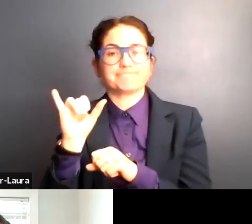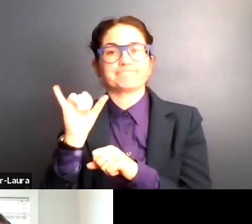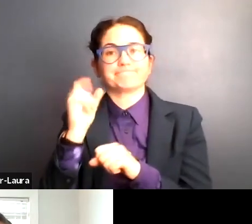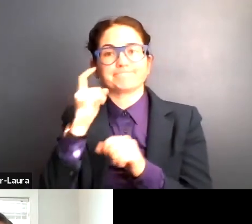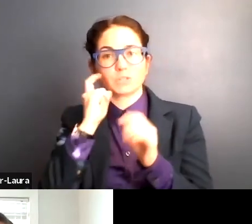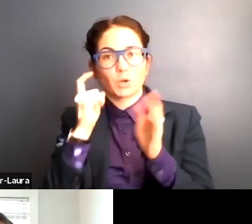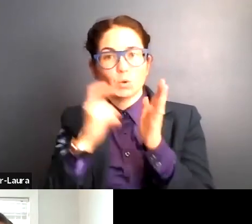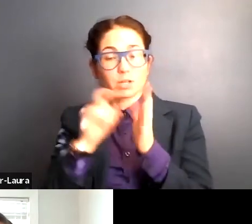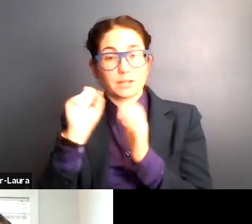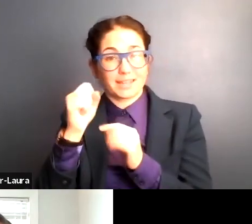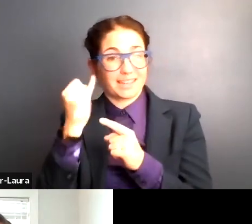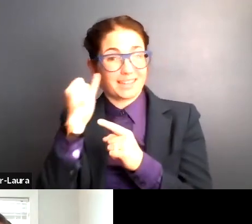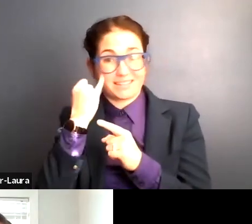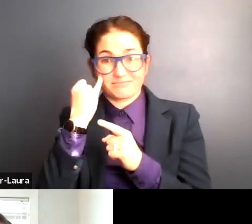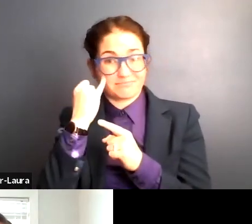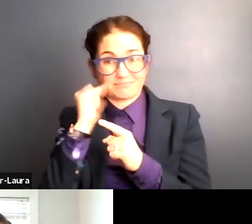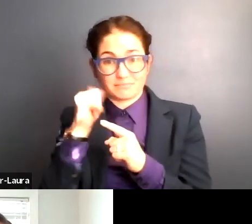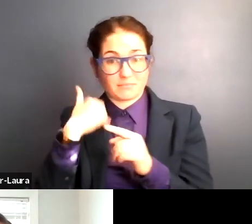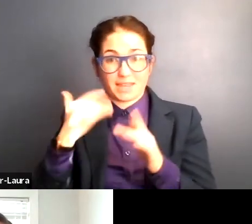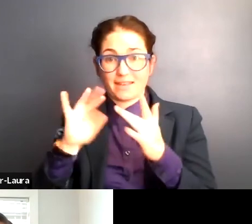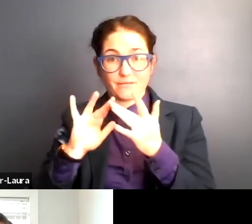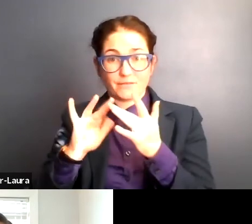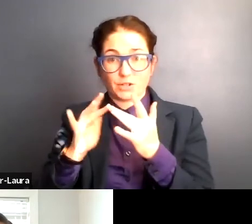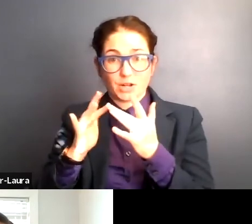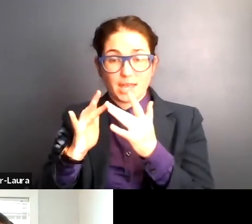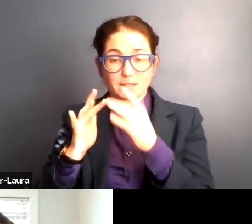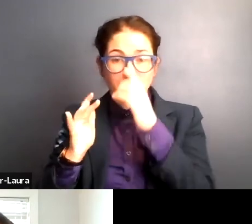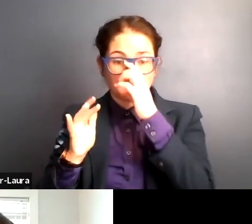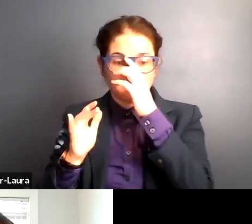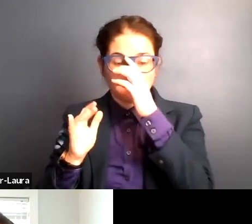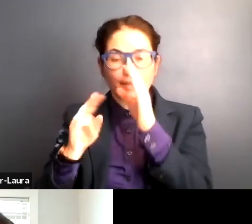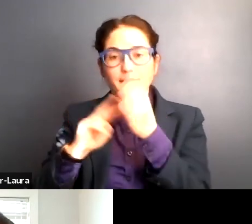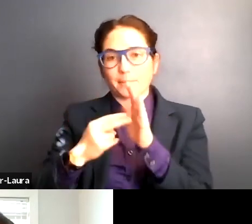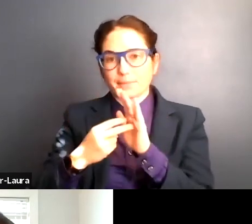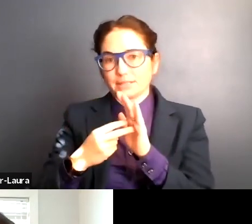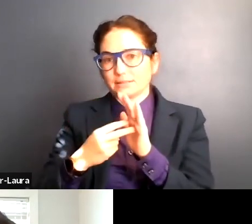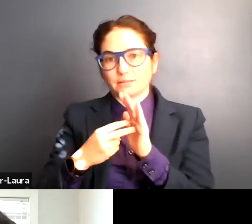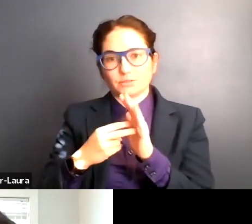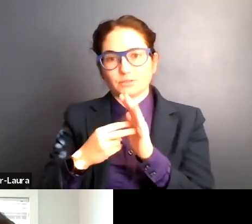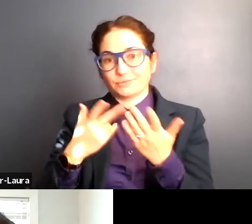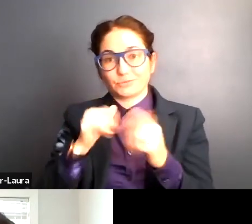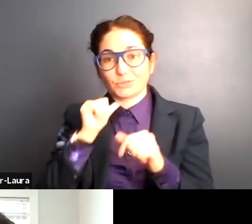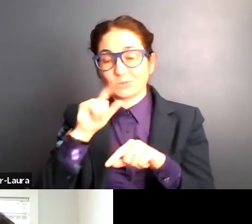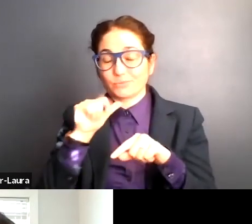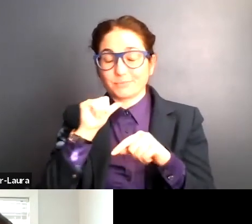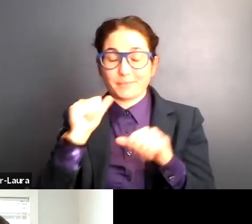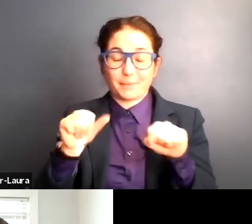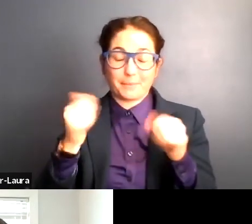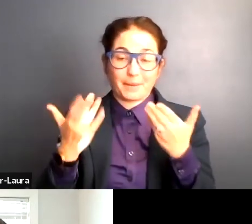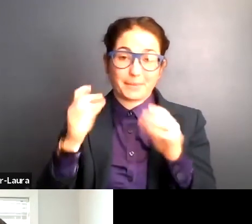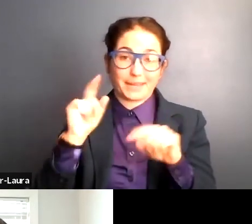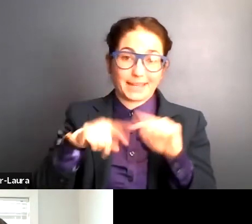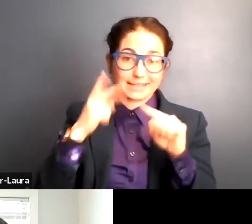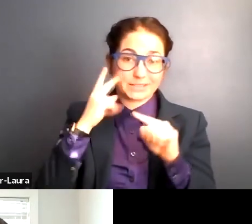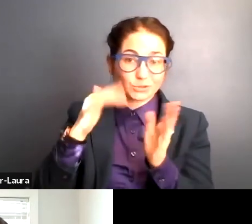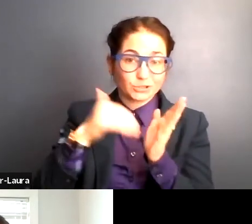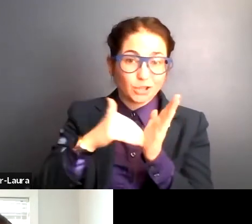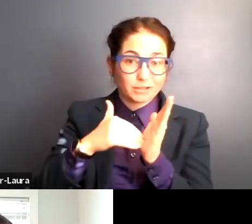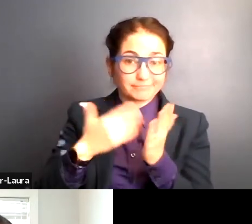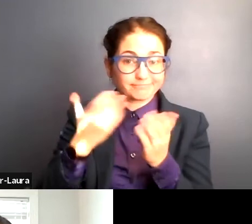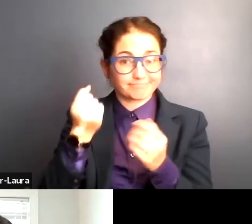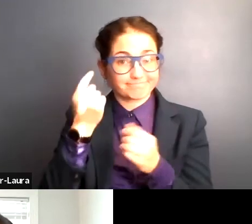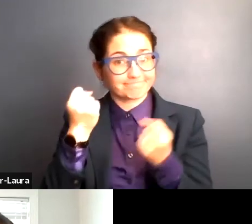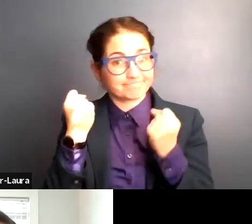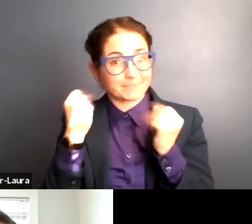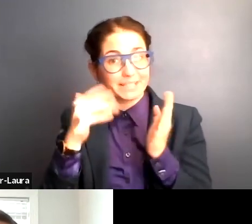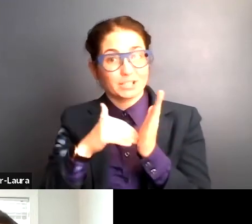if you don't have internet, um, you lack the possibility of seeing your healthcare provider because a lot of healthcare providers are